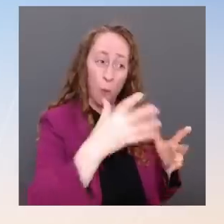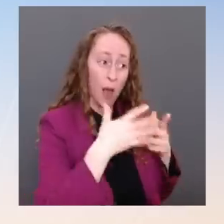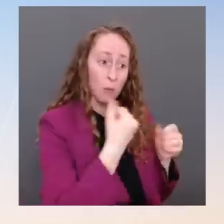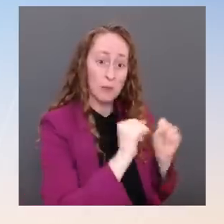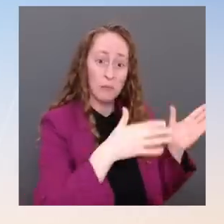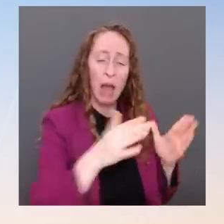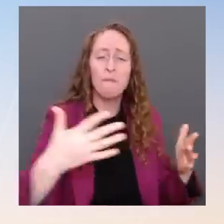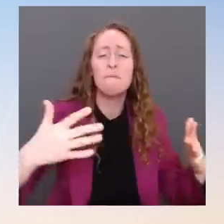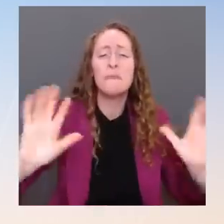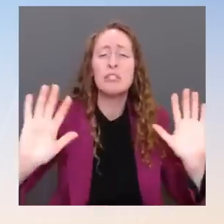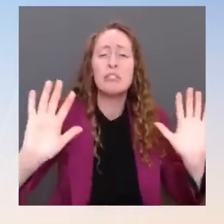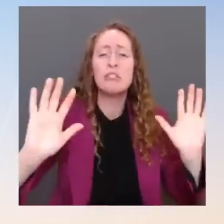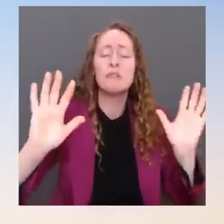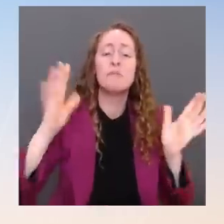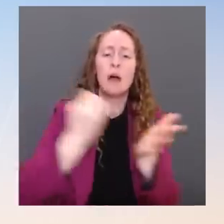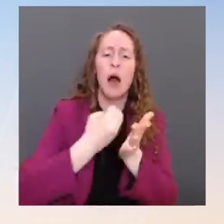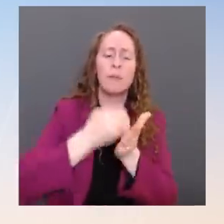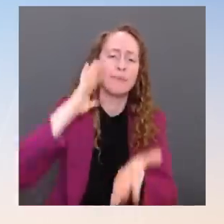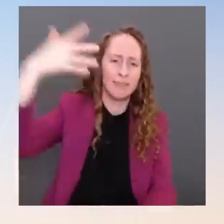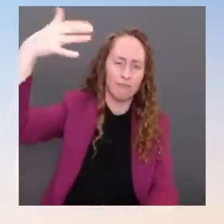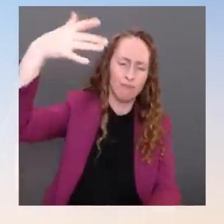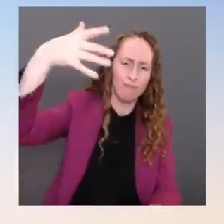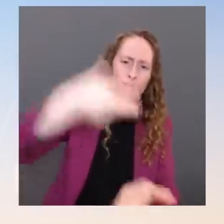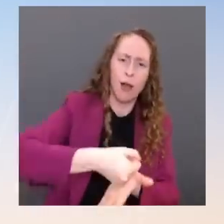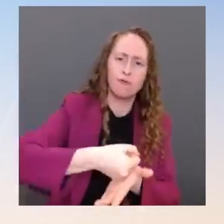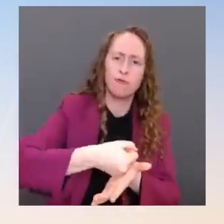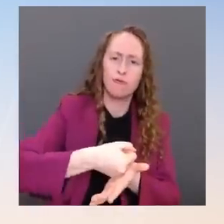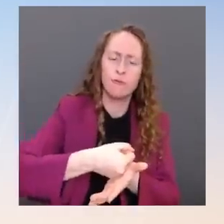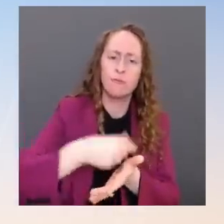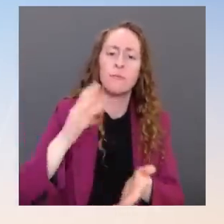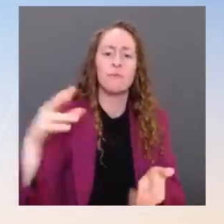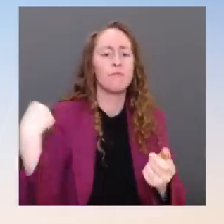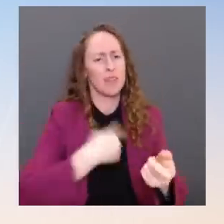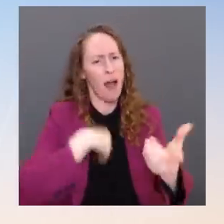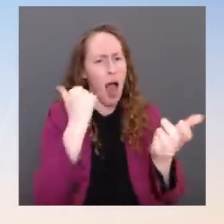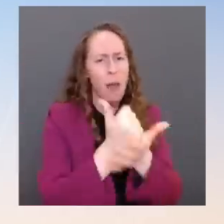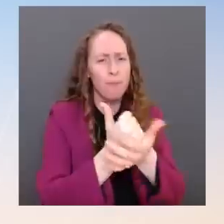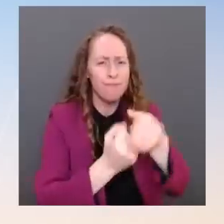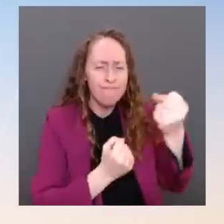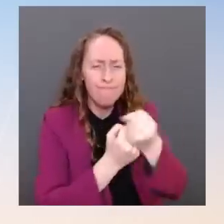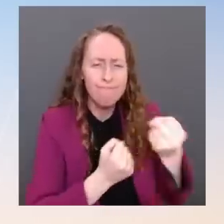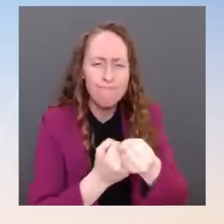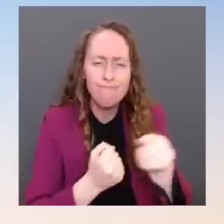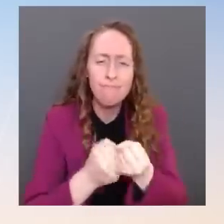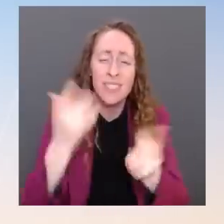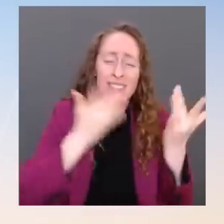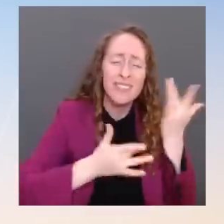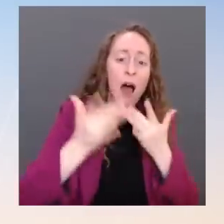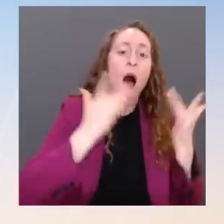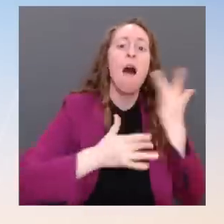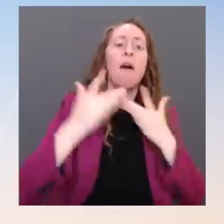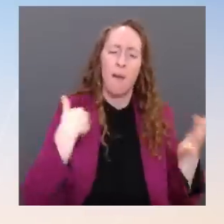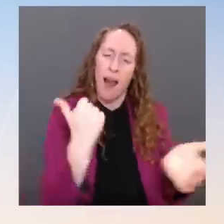assistance and relief in the form of checks to people who needed that assistance at the time. That package also helped fund and prepare for